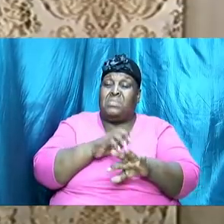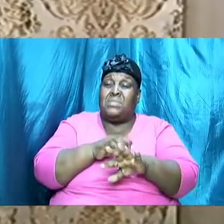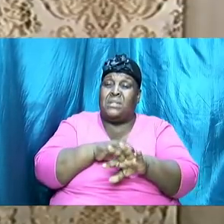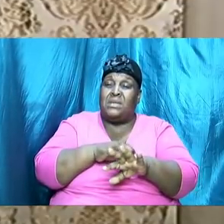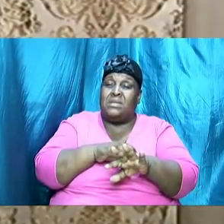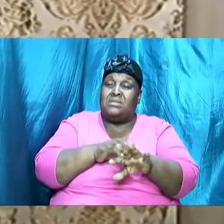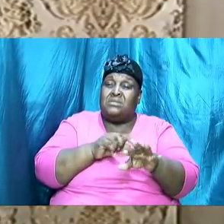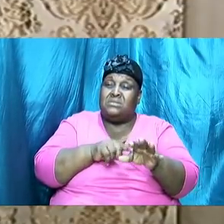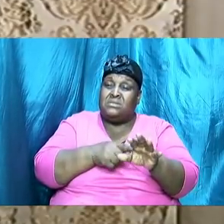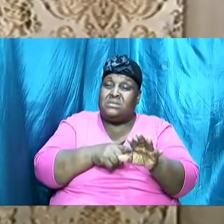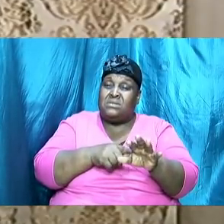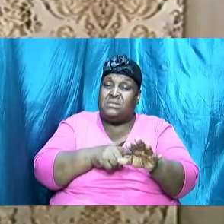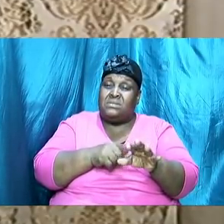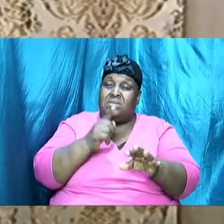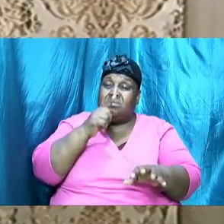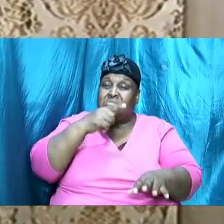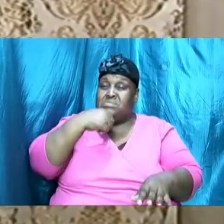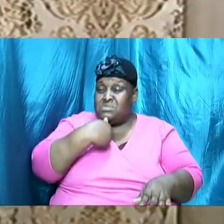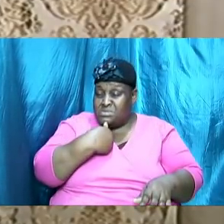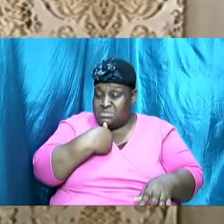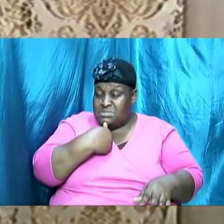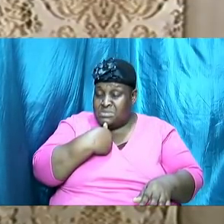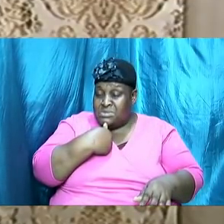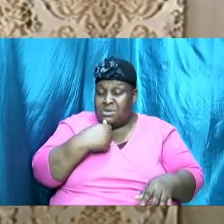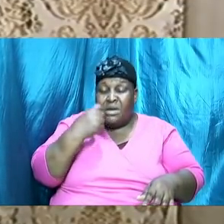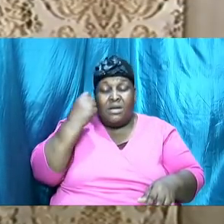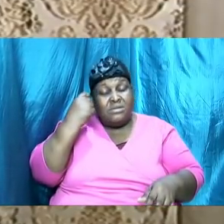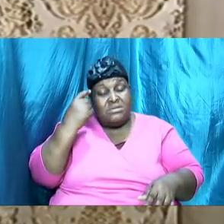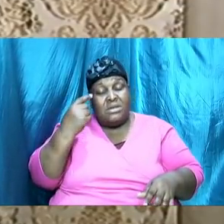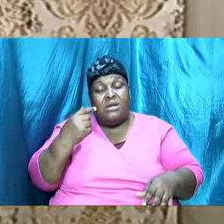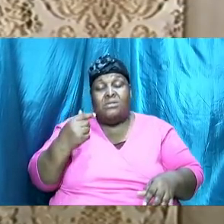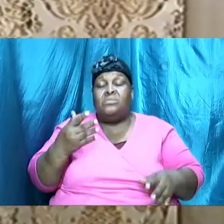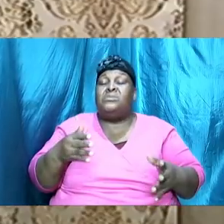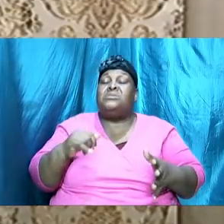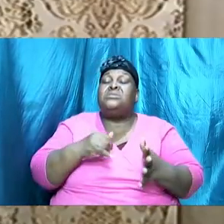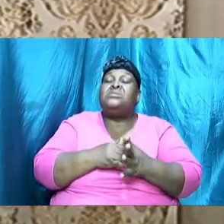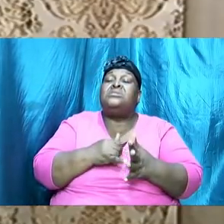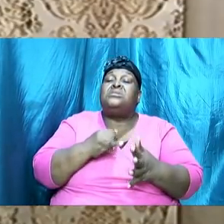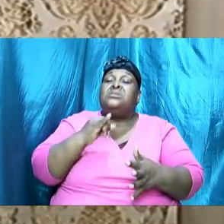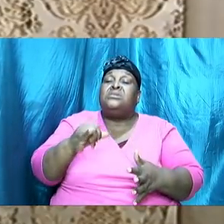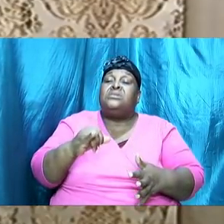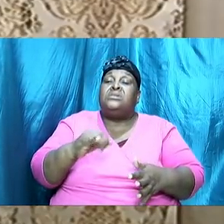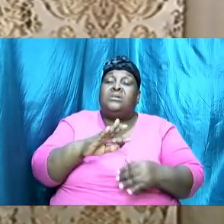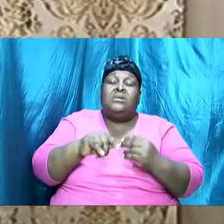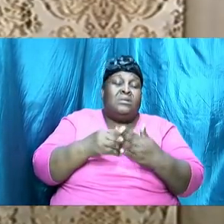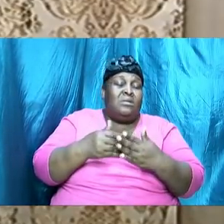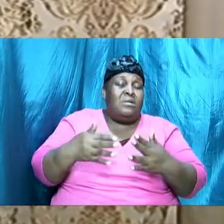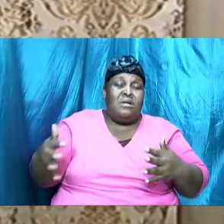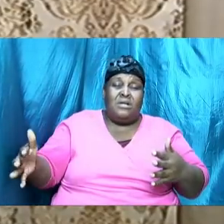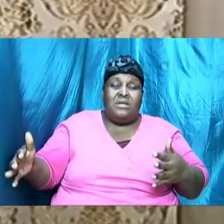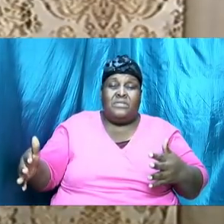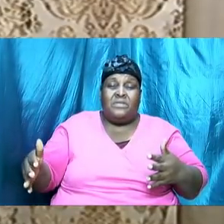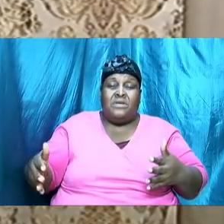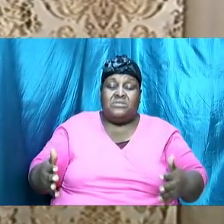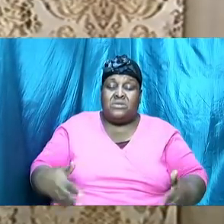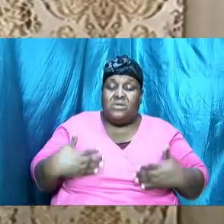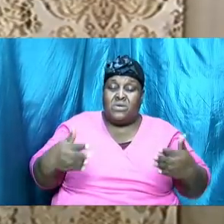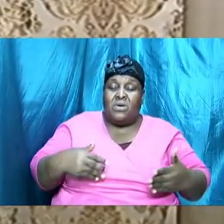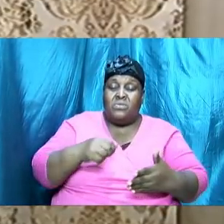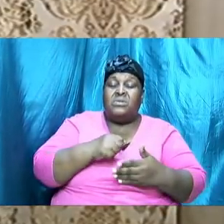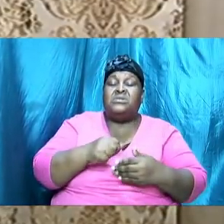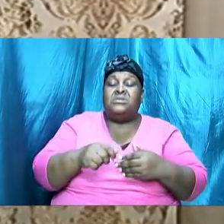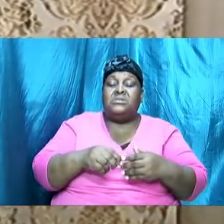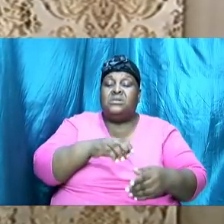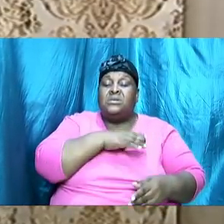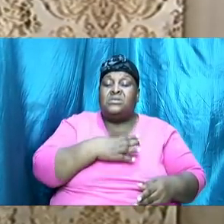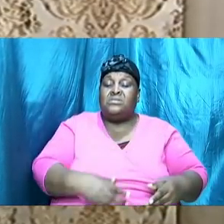have to understand that this is what it is. And in all things, I encourage the saints of the Most High God, in